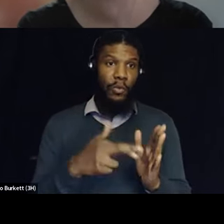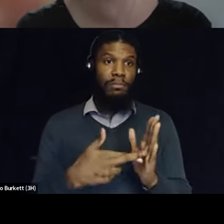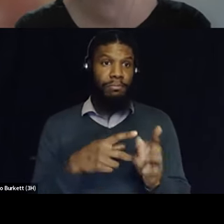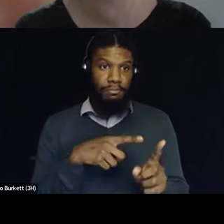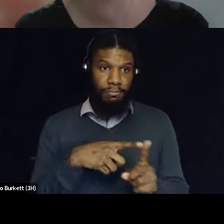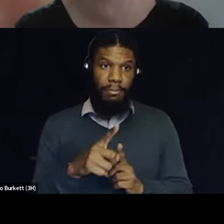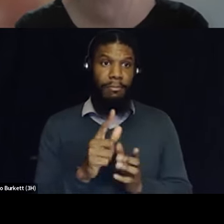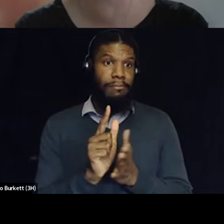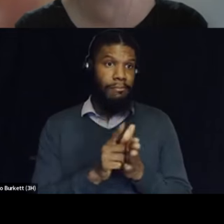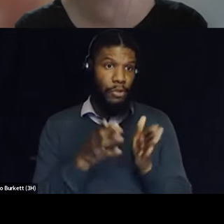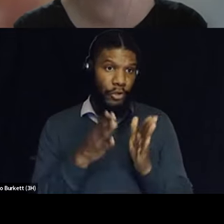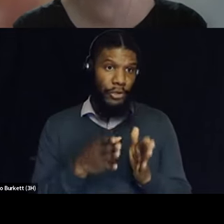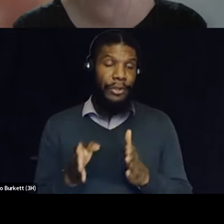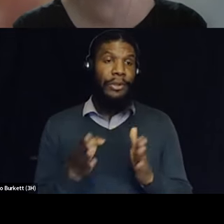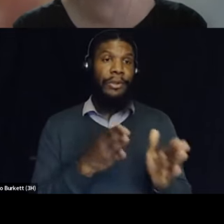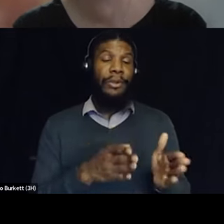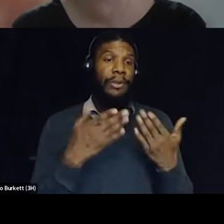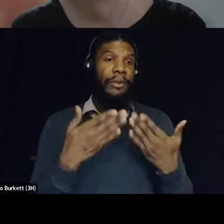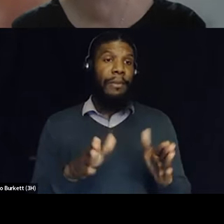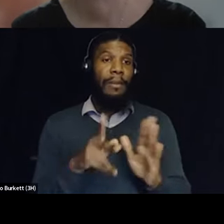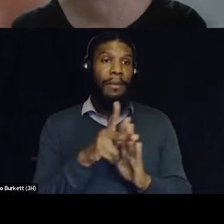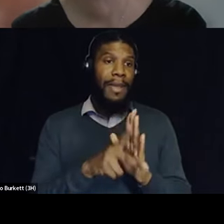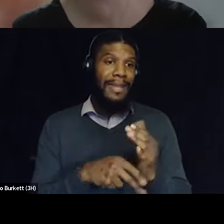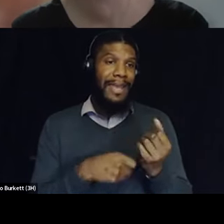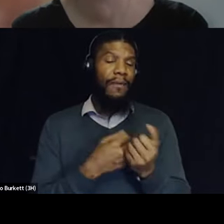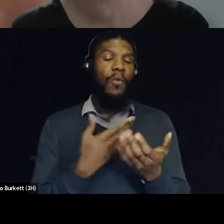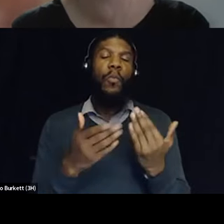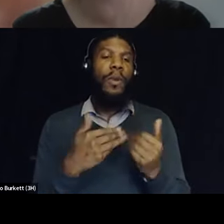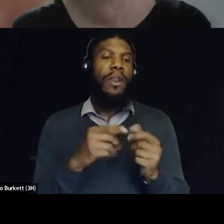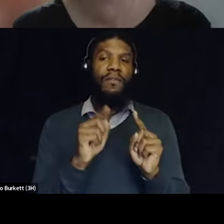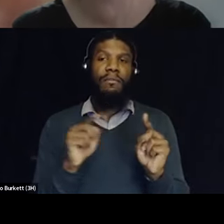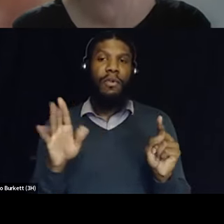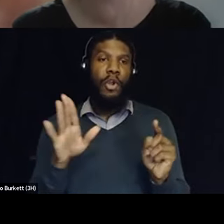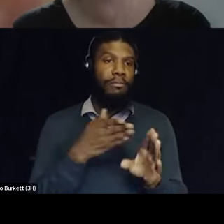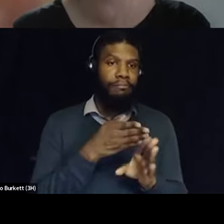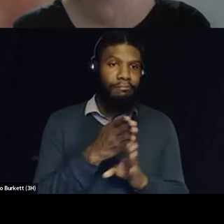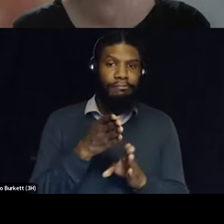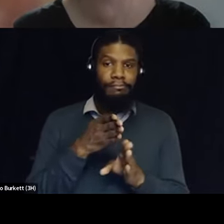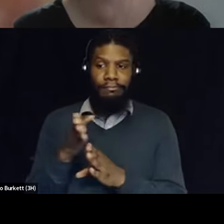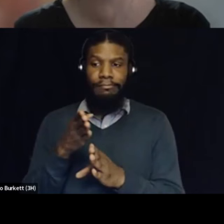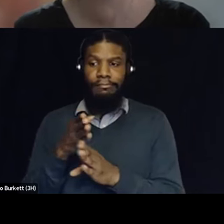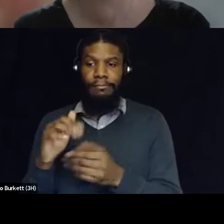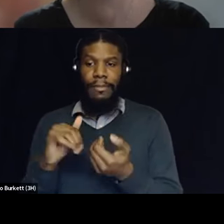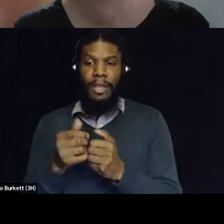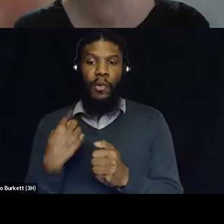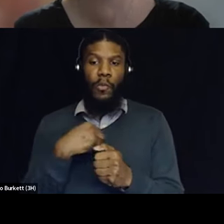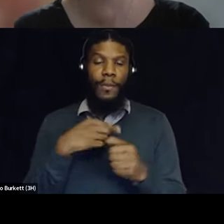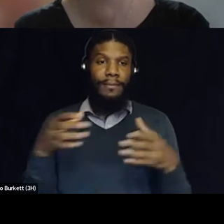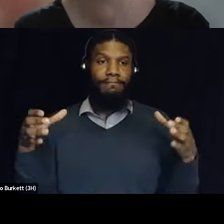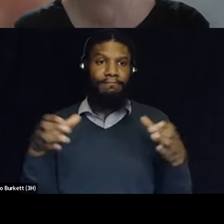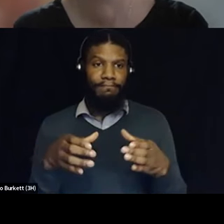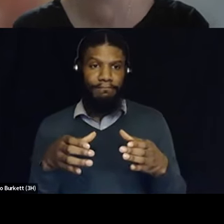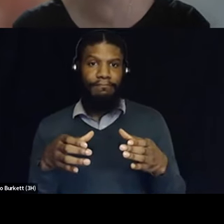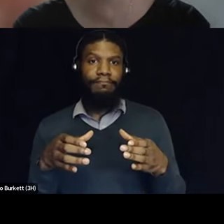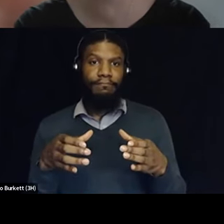being a public policy advocate whatever it is that we're all coming together um coming that vein and so i